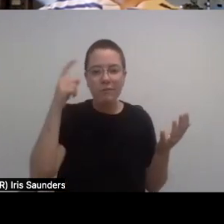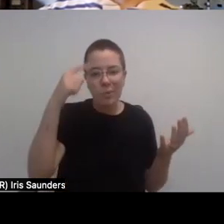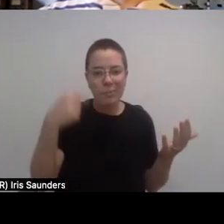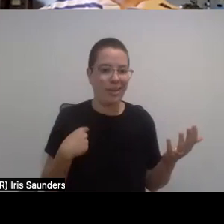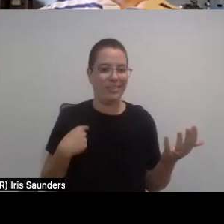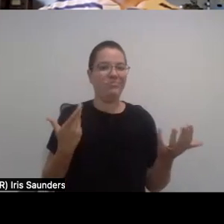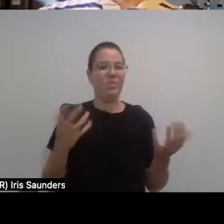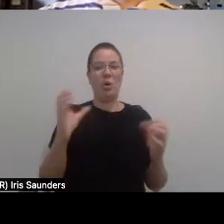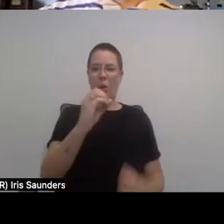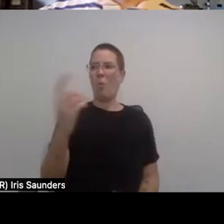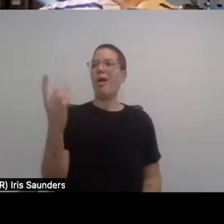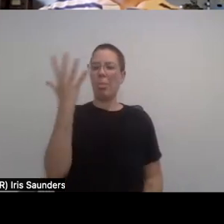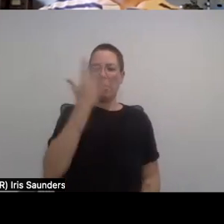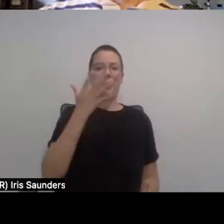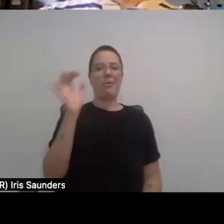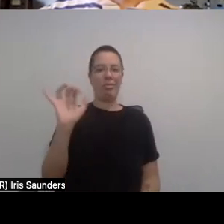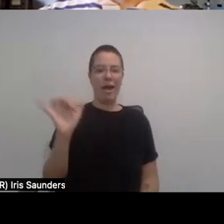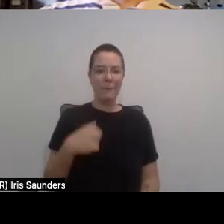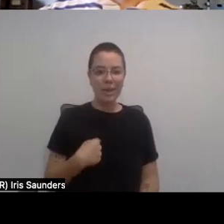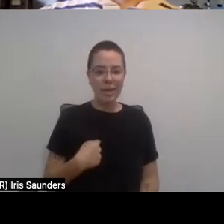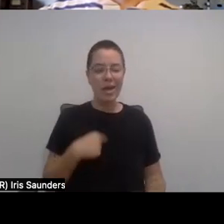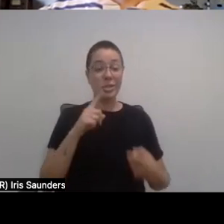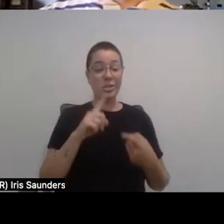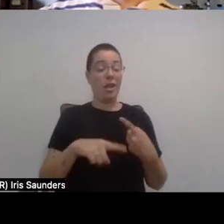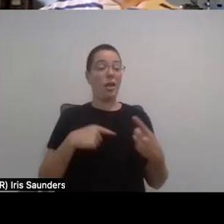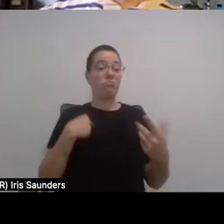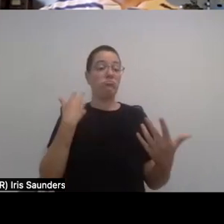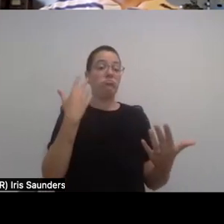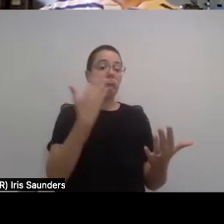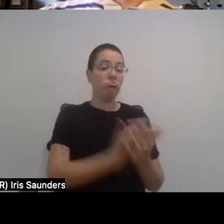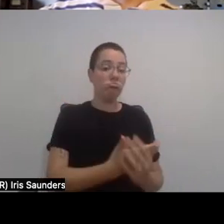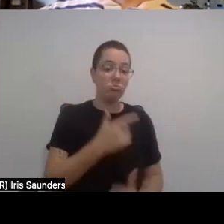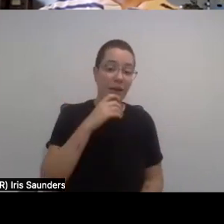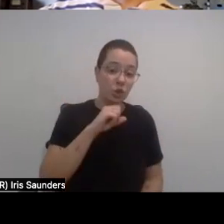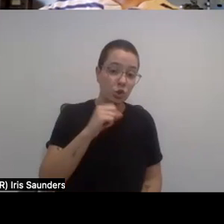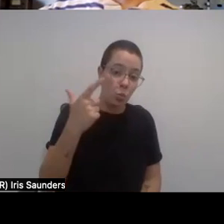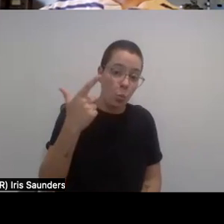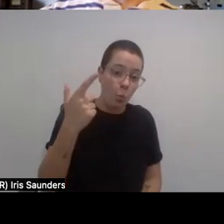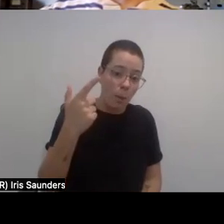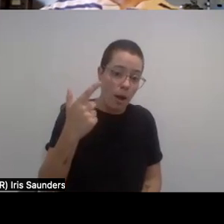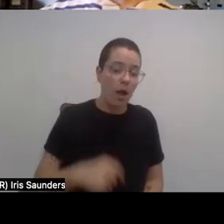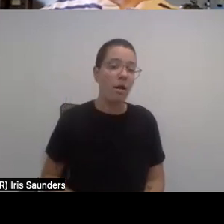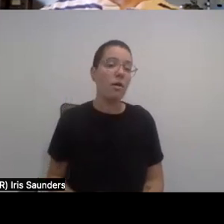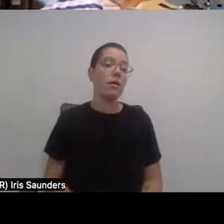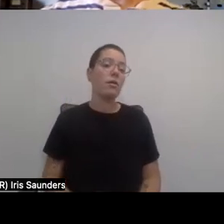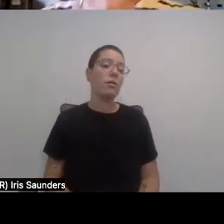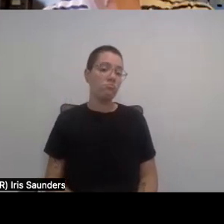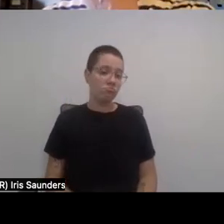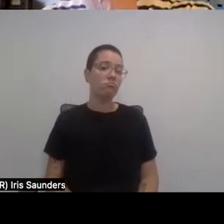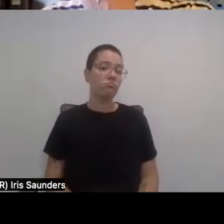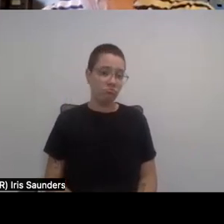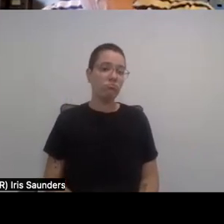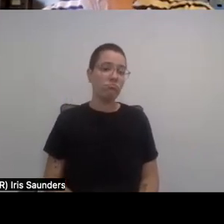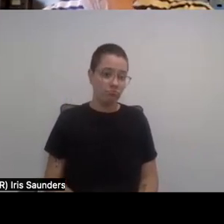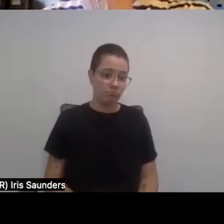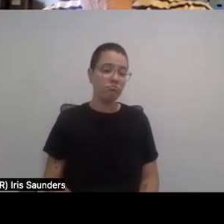who looked like me until I got to 21, actually. And so, you know, creating